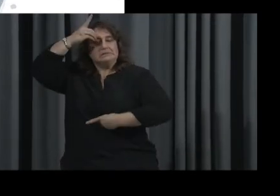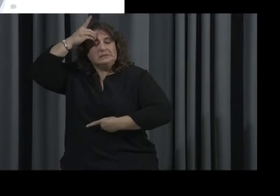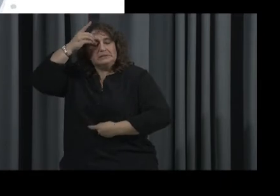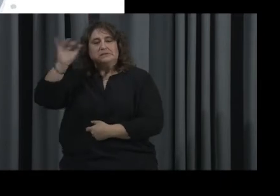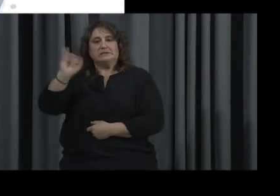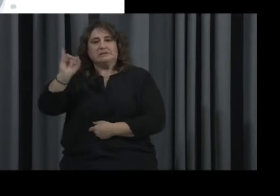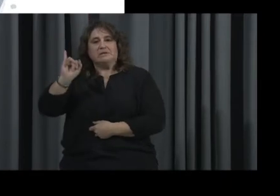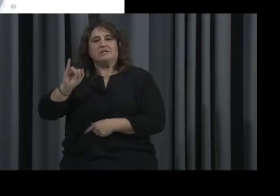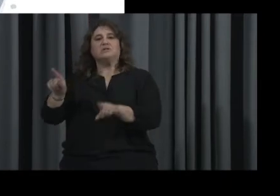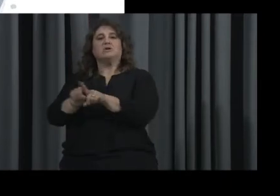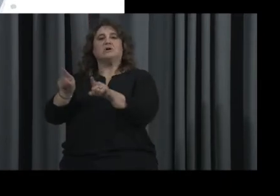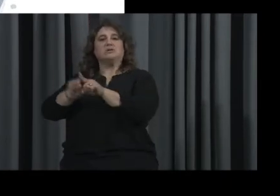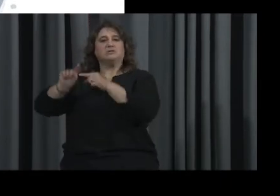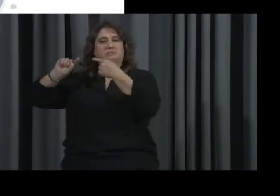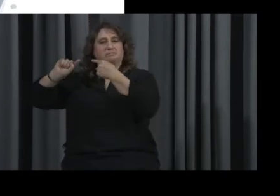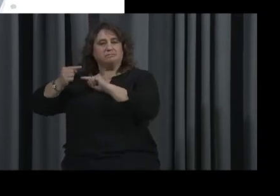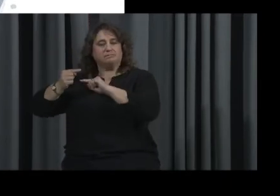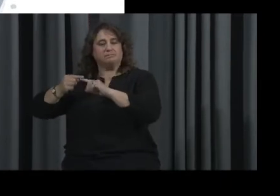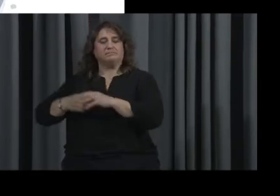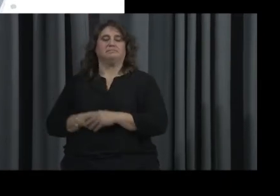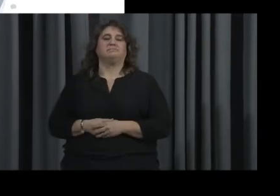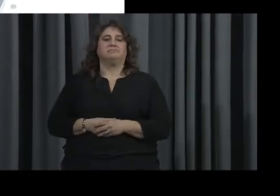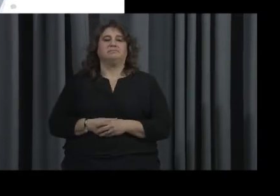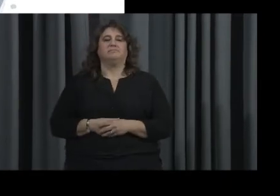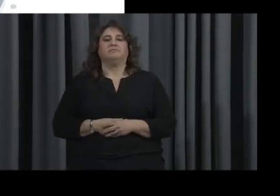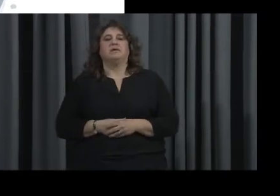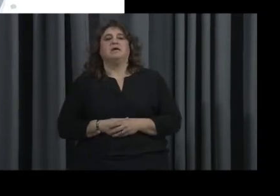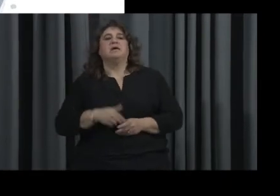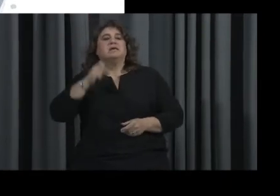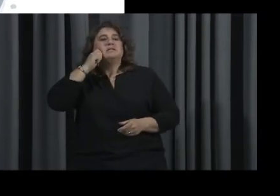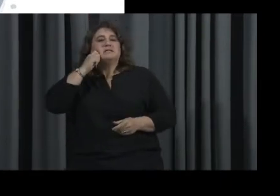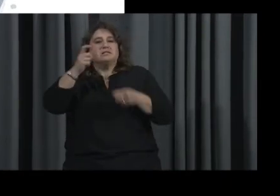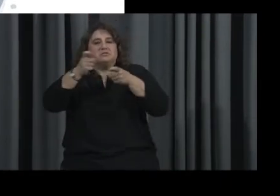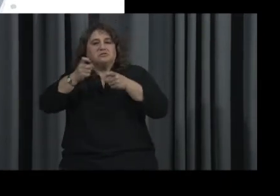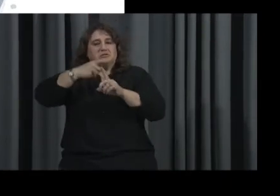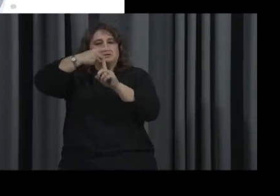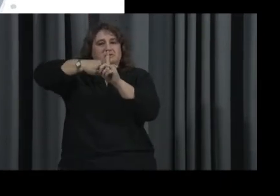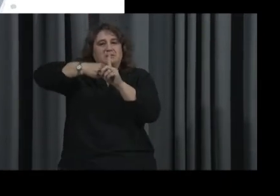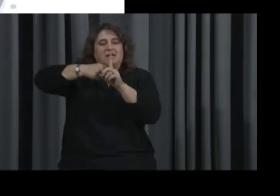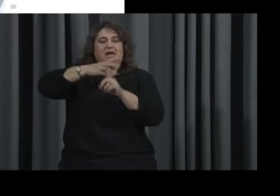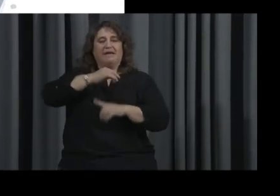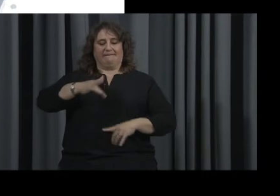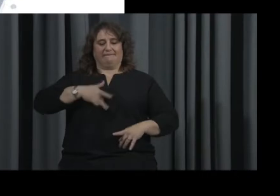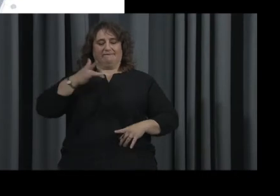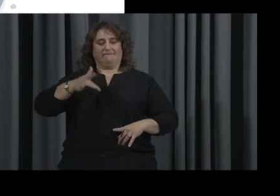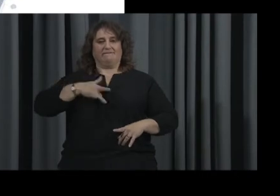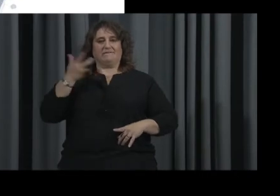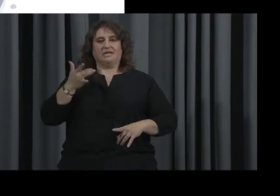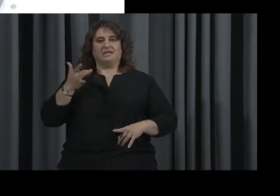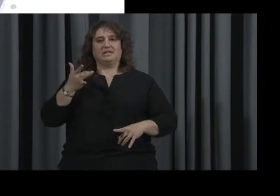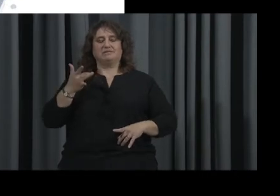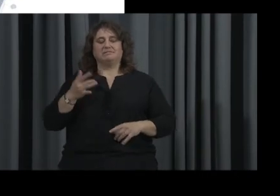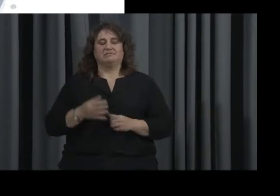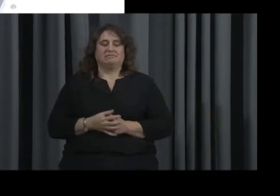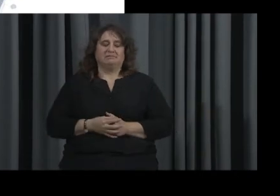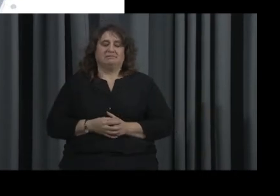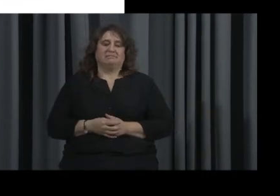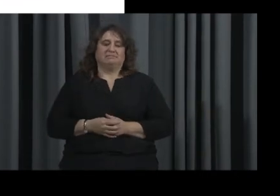and injury. It also serves to regulate temperature and sensations along with sensation of touch.